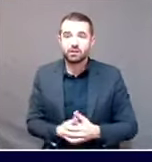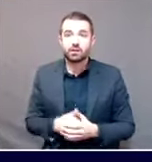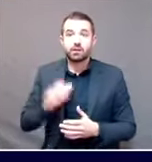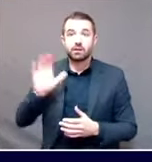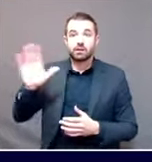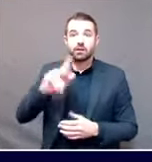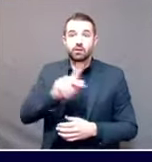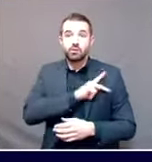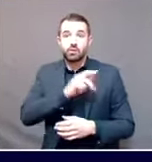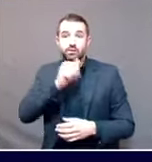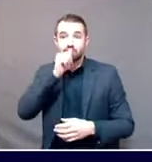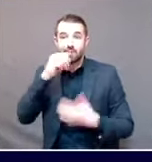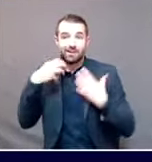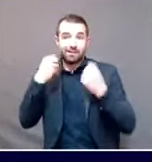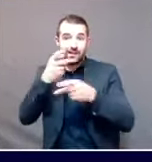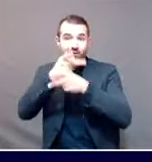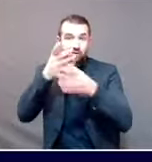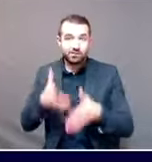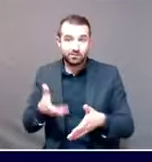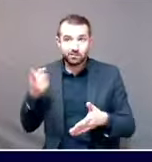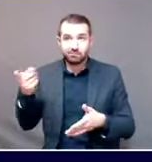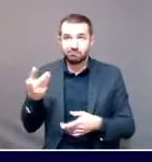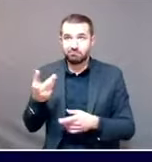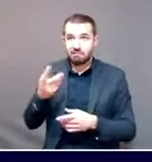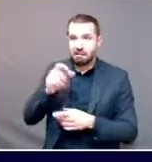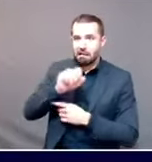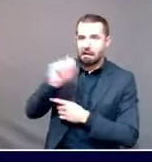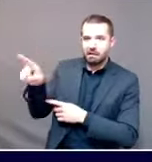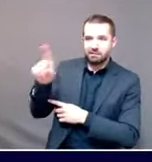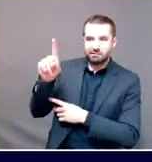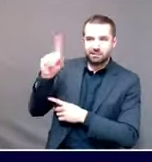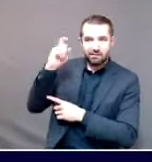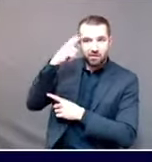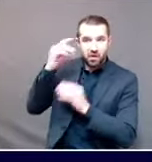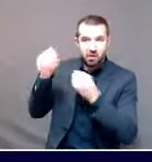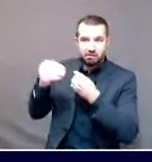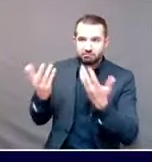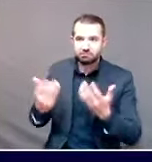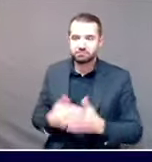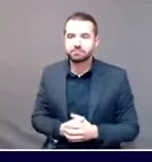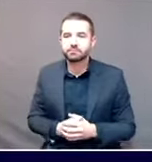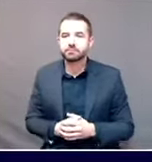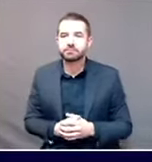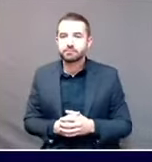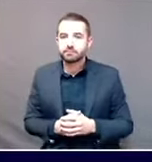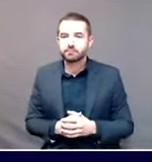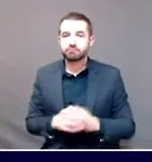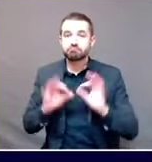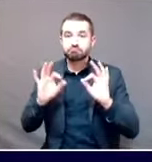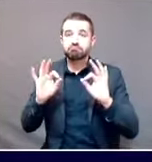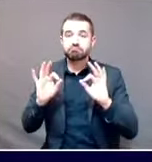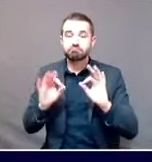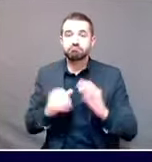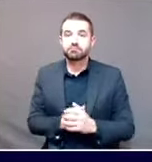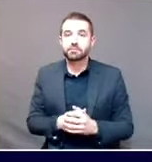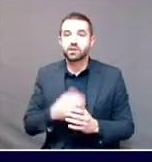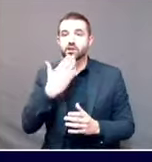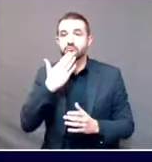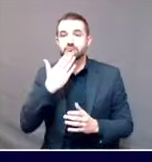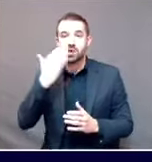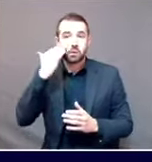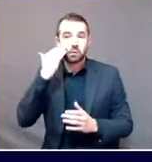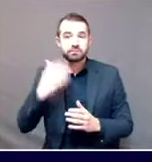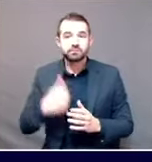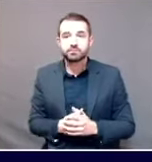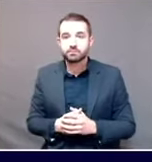I think we'd refer you to the governor's office for those. Okay, sure. Again, it's good to know that in terms of symptoms, she's not experiencing